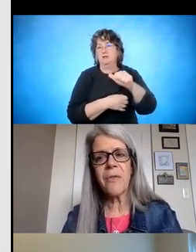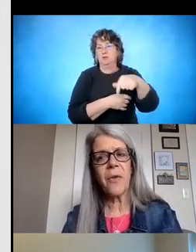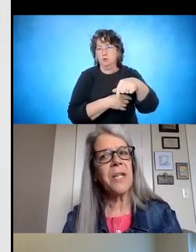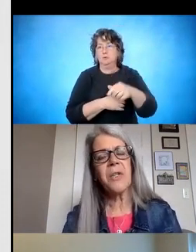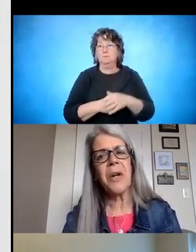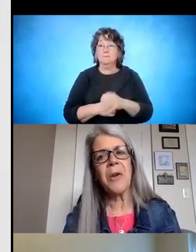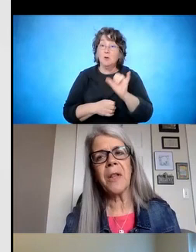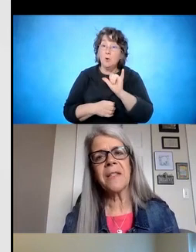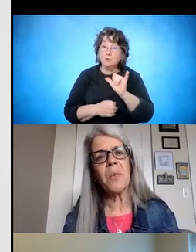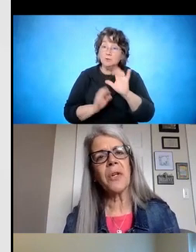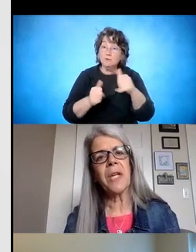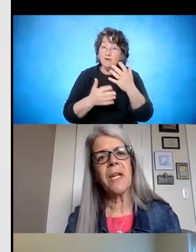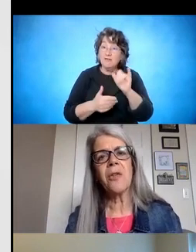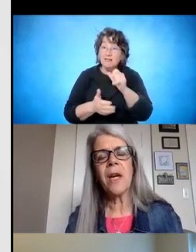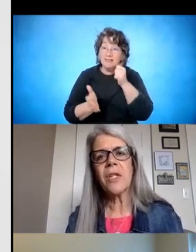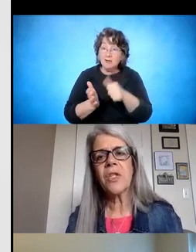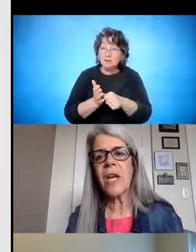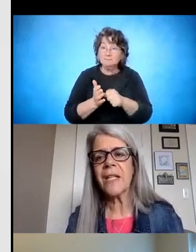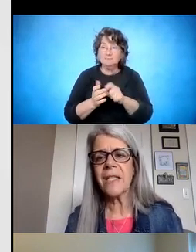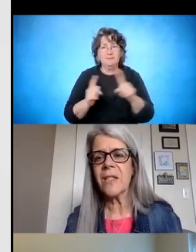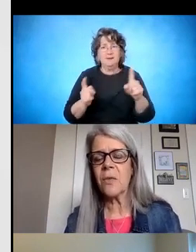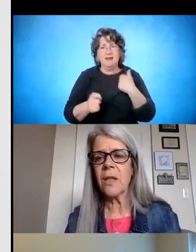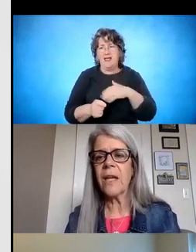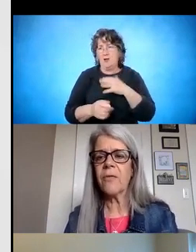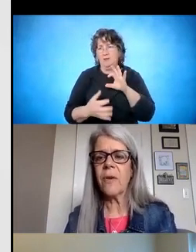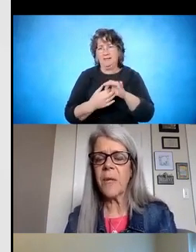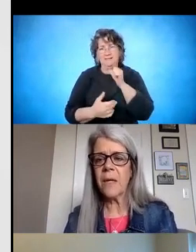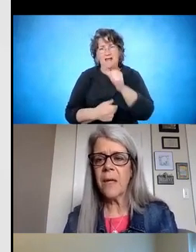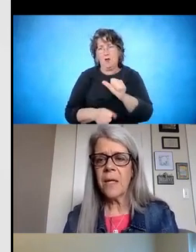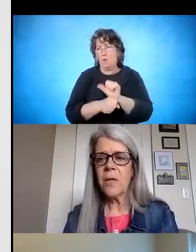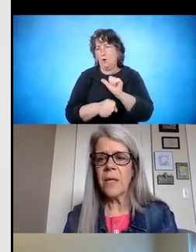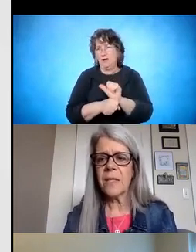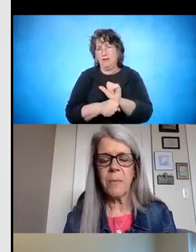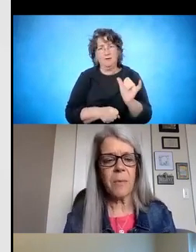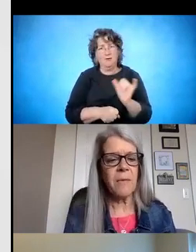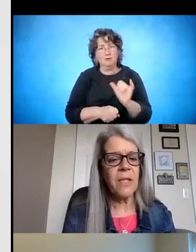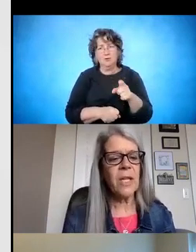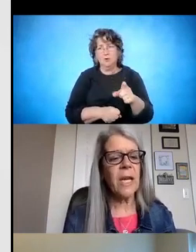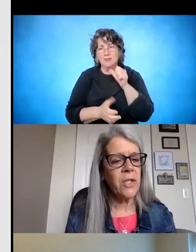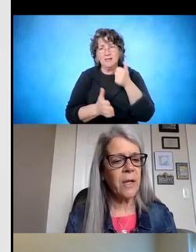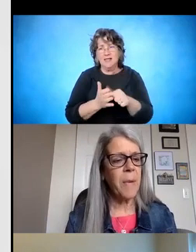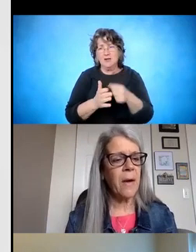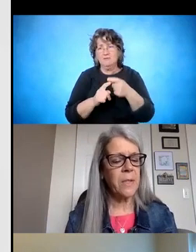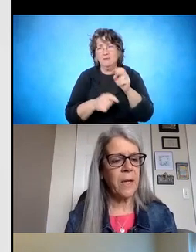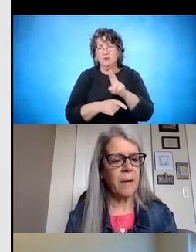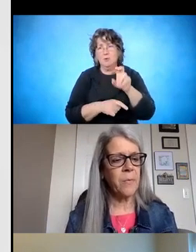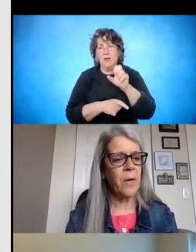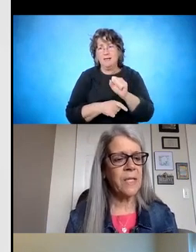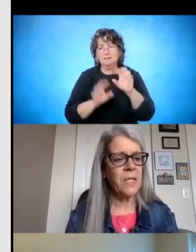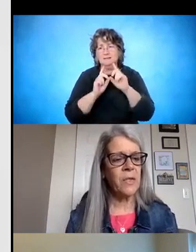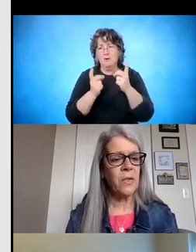just referring to, and our link isn't working either. I just checked it. So the letter from the US Department of Education about